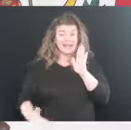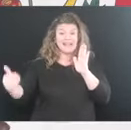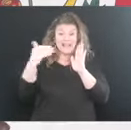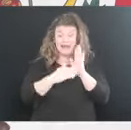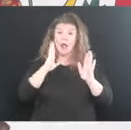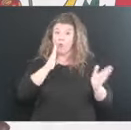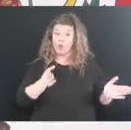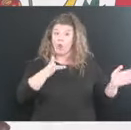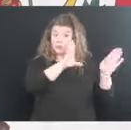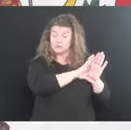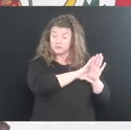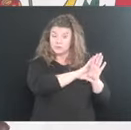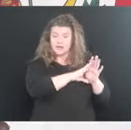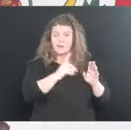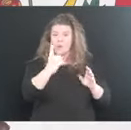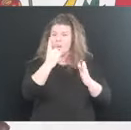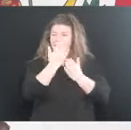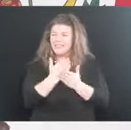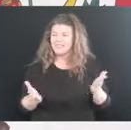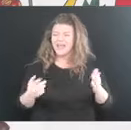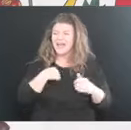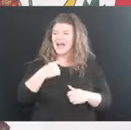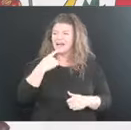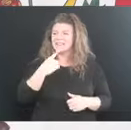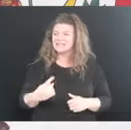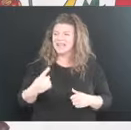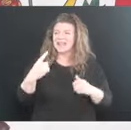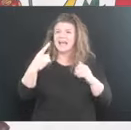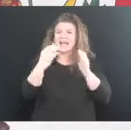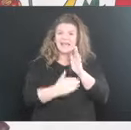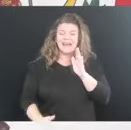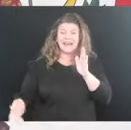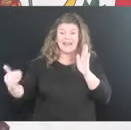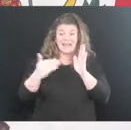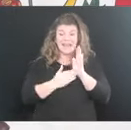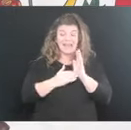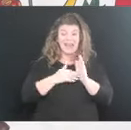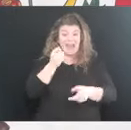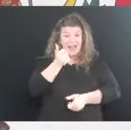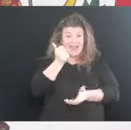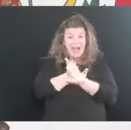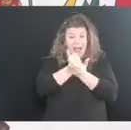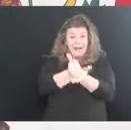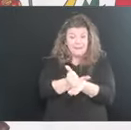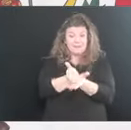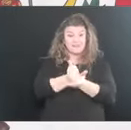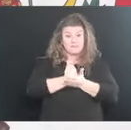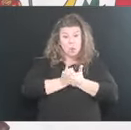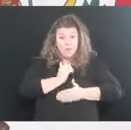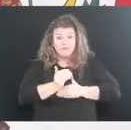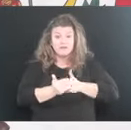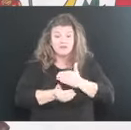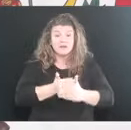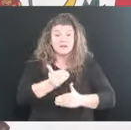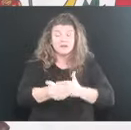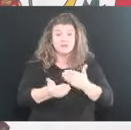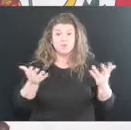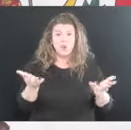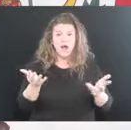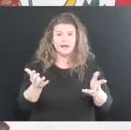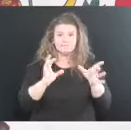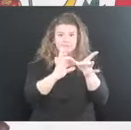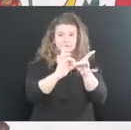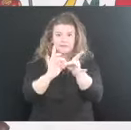this, the one thing that absolutely keeps us moving north is we absolutely have stayed together.